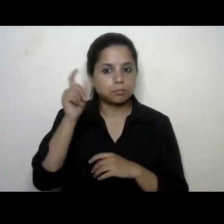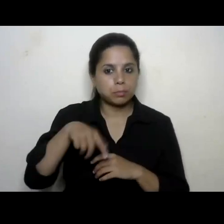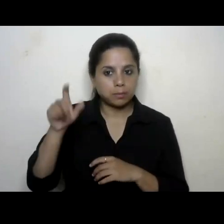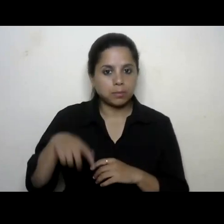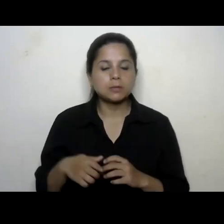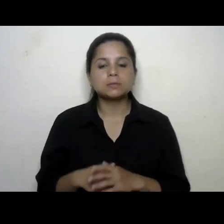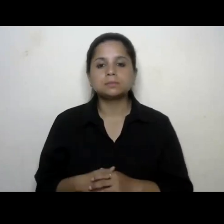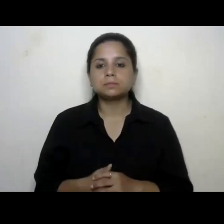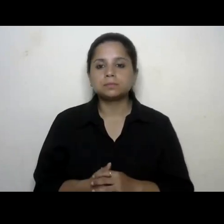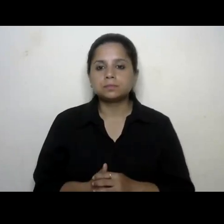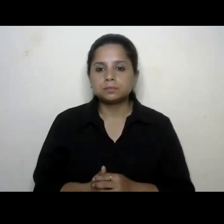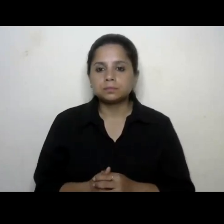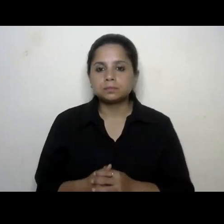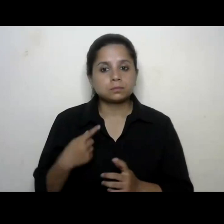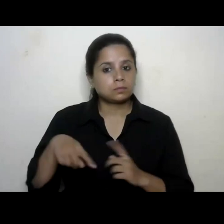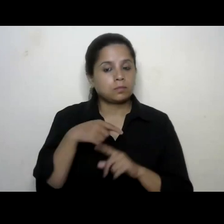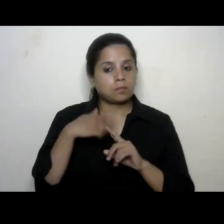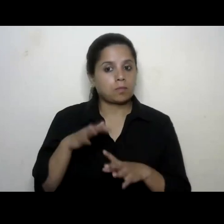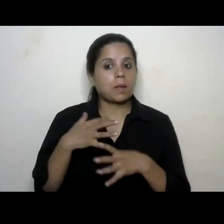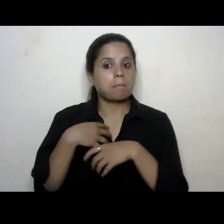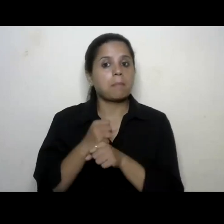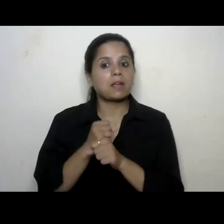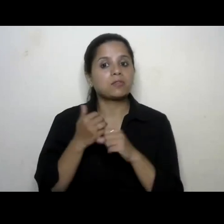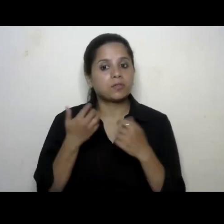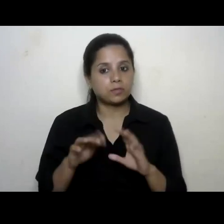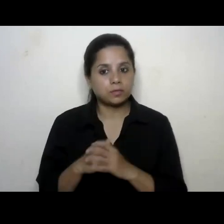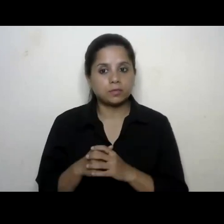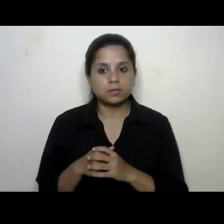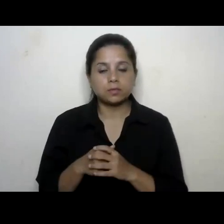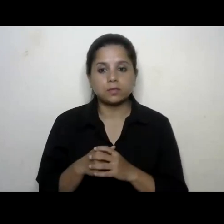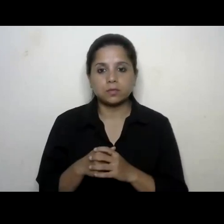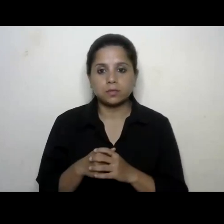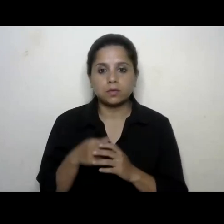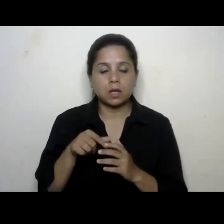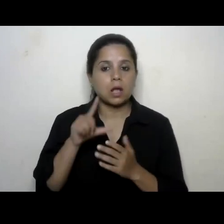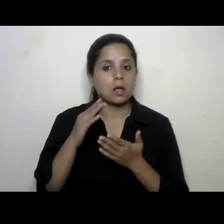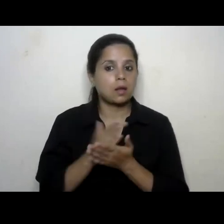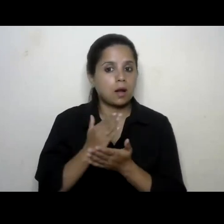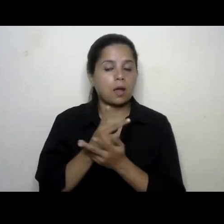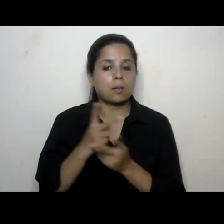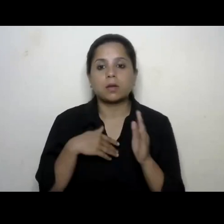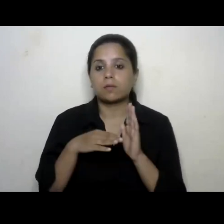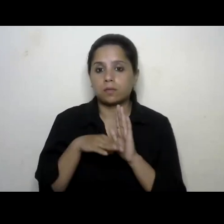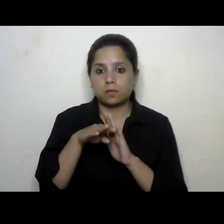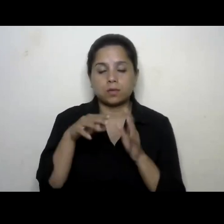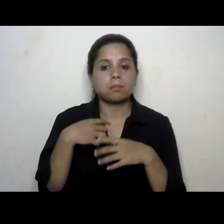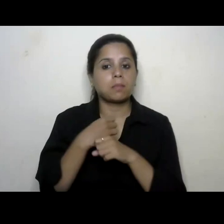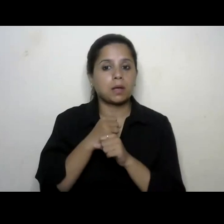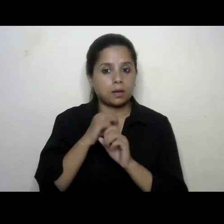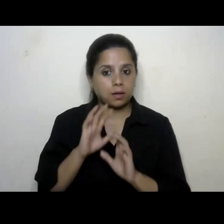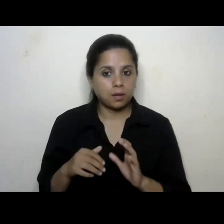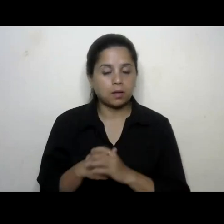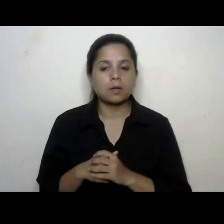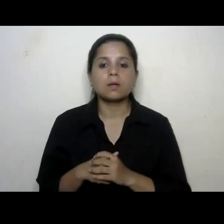and we have also developed an inter-library loan facility to cater